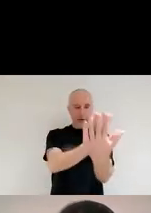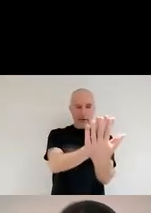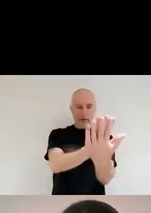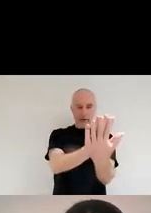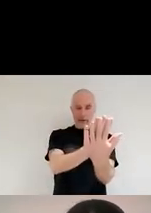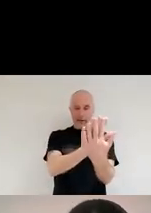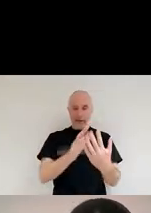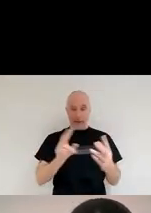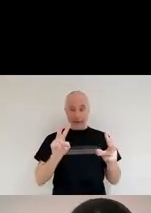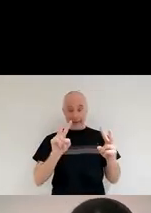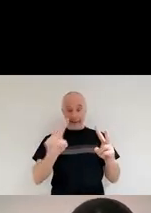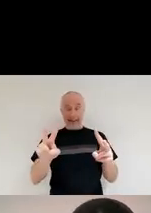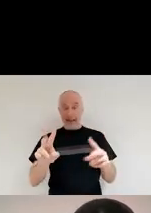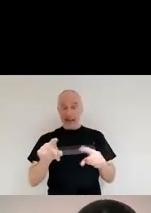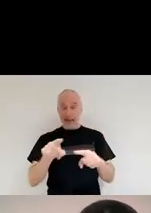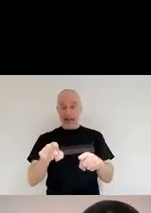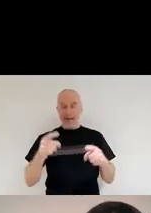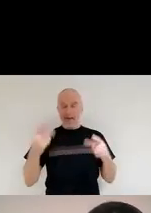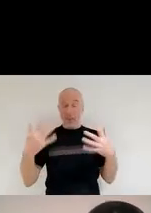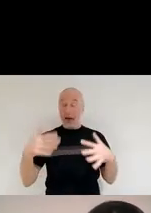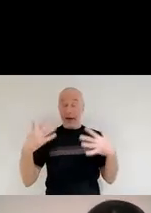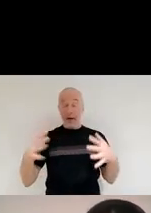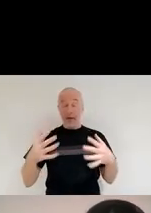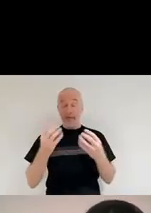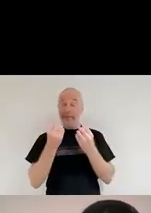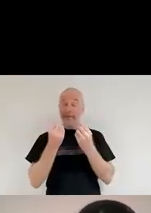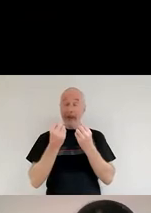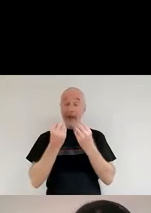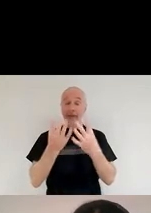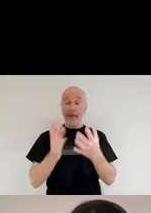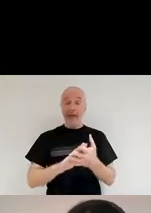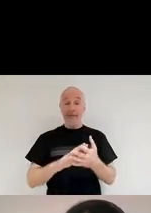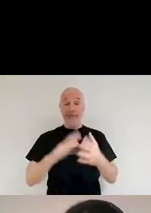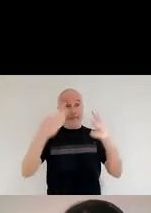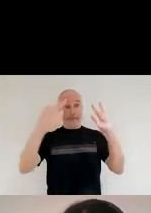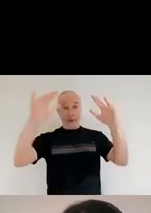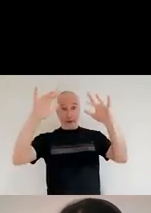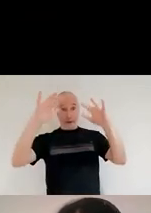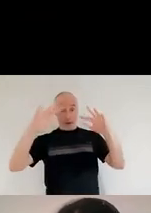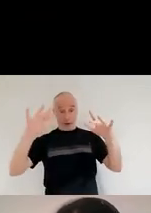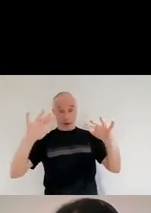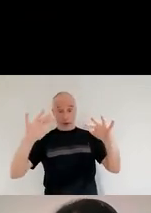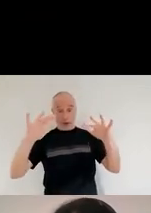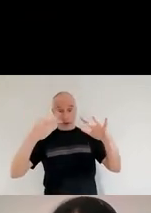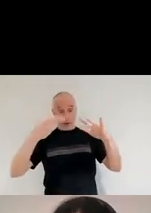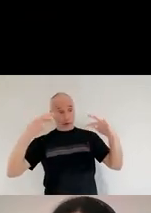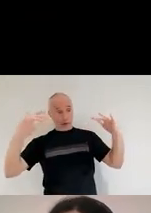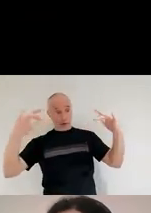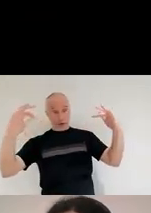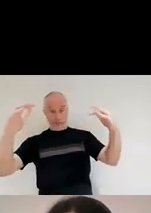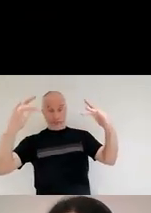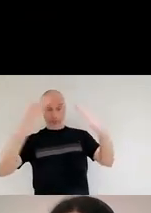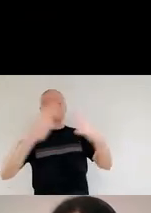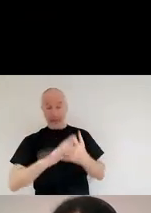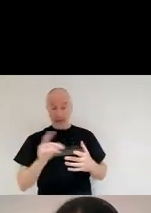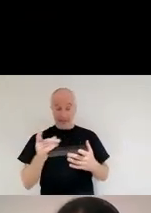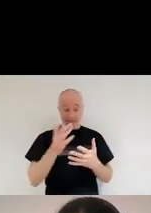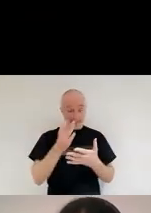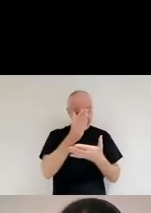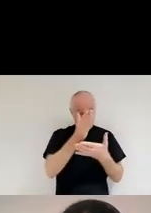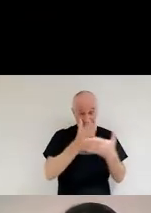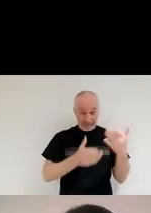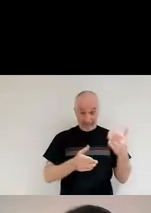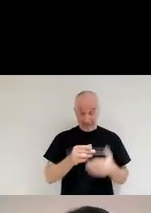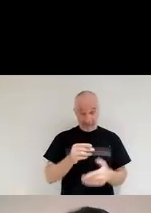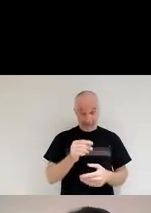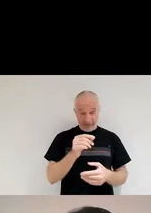how amazing this is, because this dust, which forms less than a fraction of a percent of the universe,